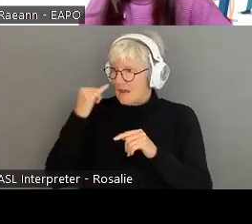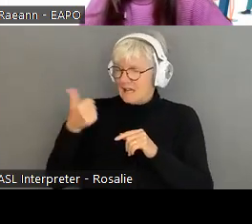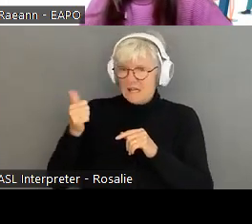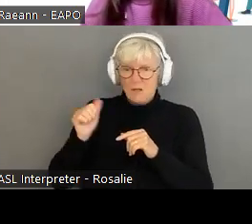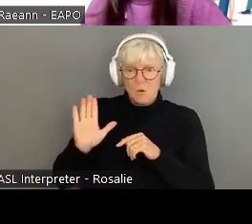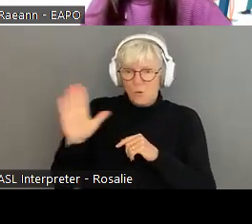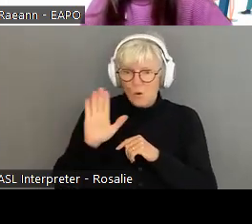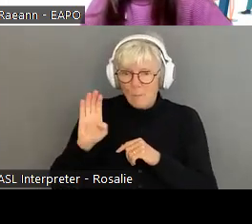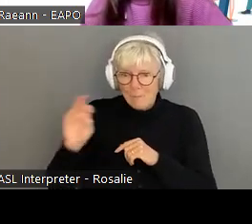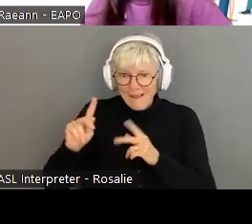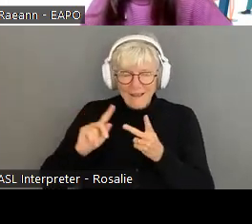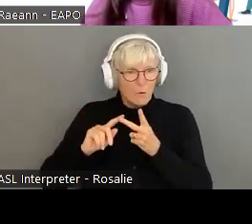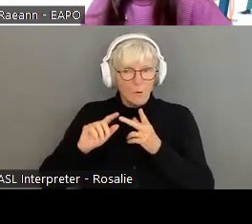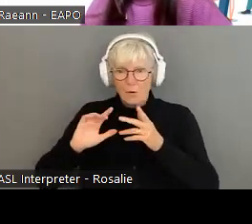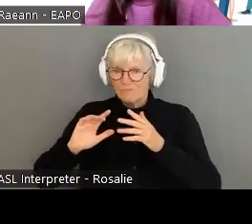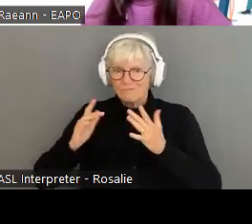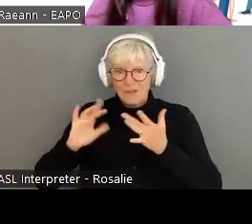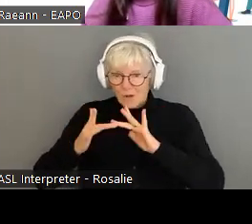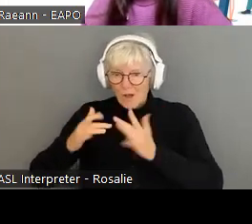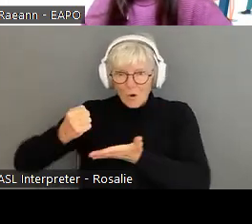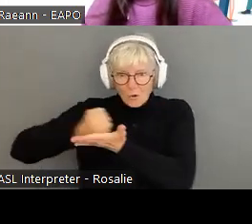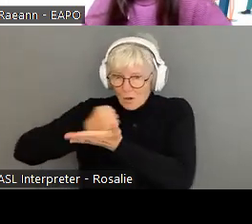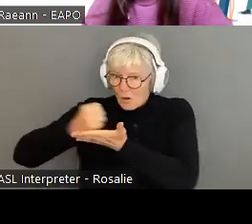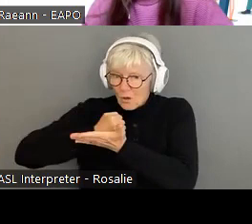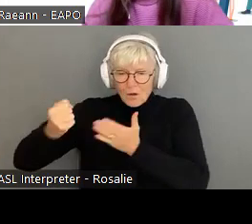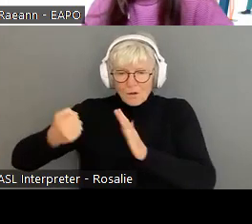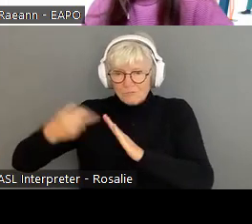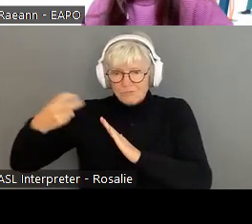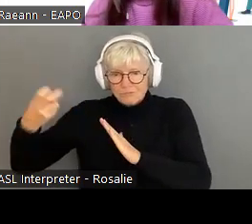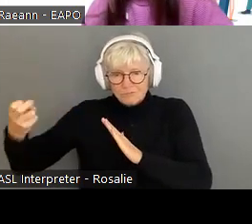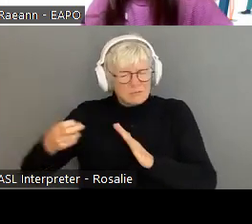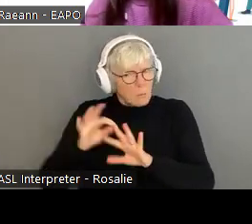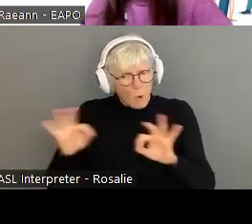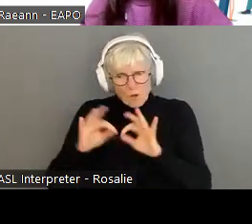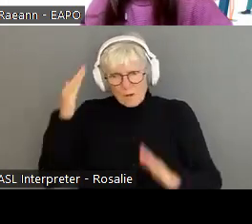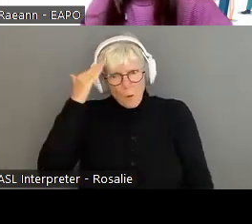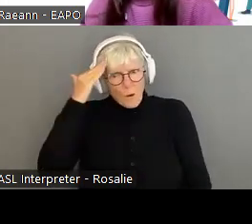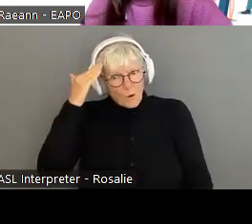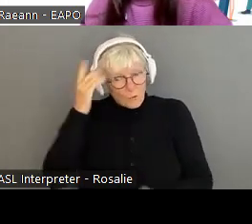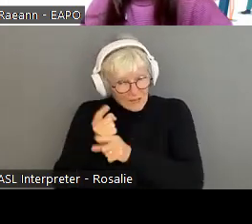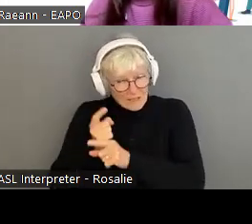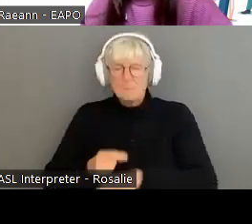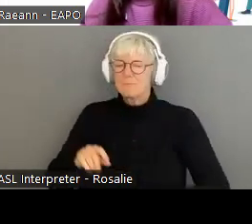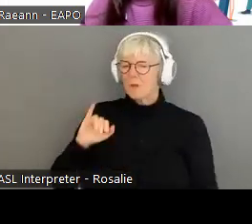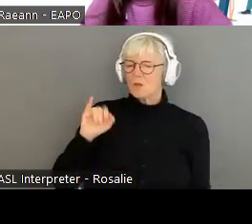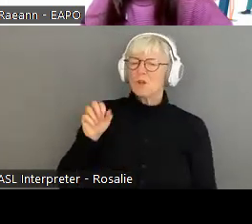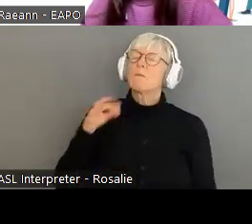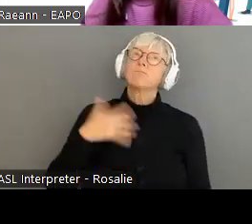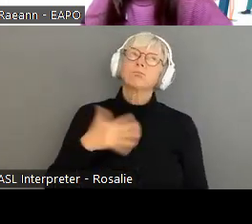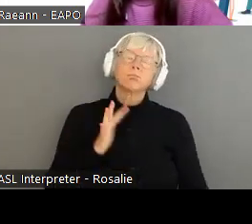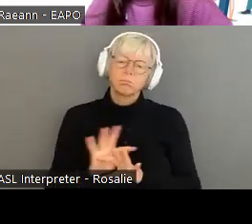banking and et cetera. So, um, cause you just never know, right. In terms of. It's so important. And I think, you know, um,